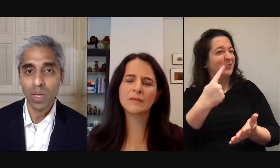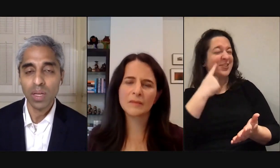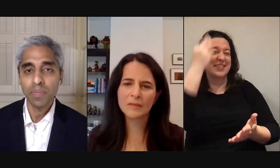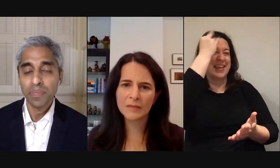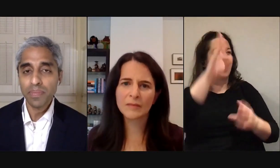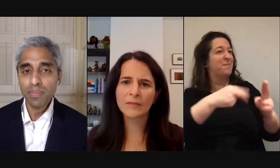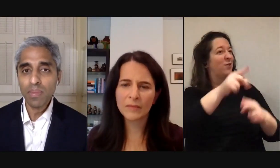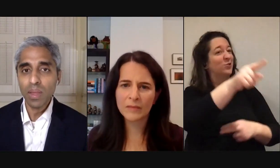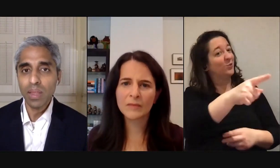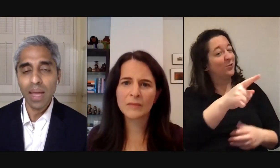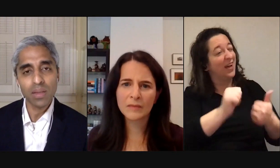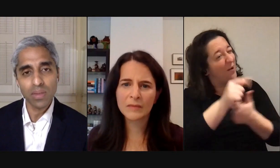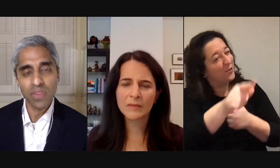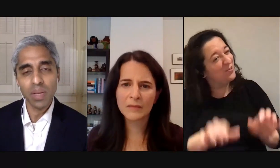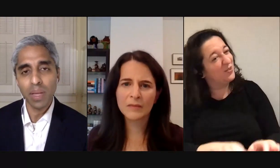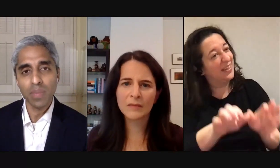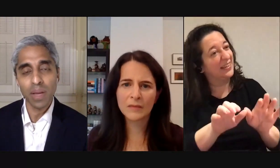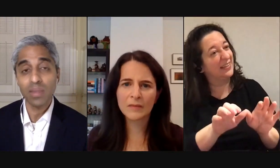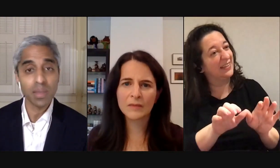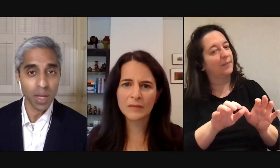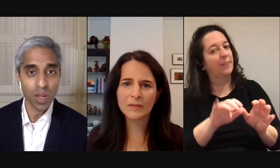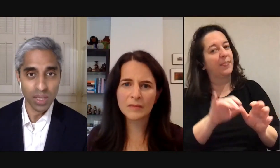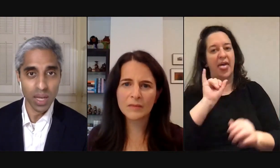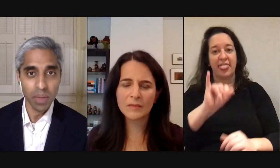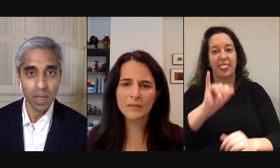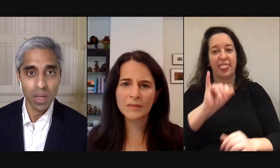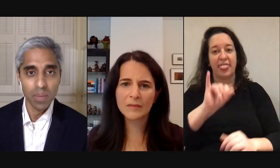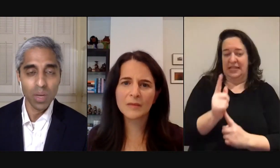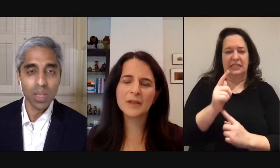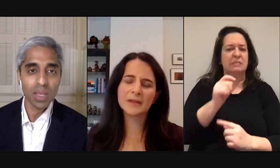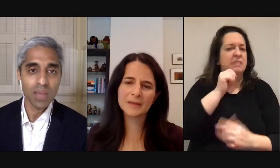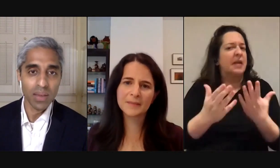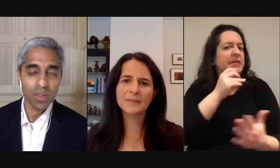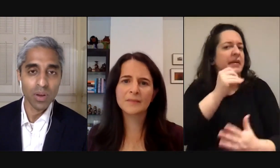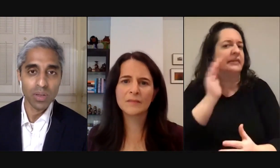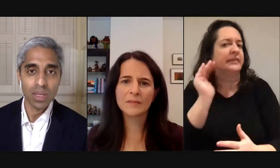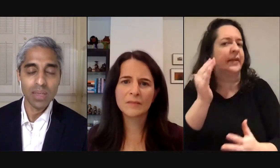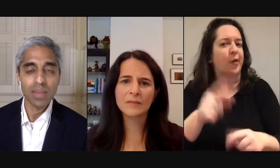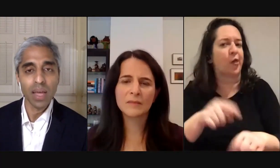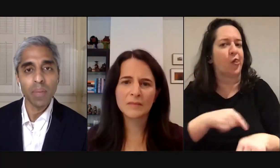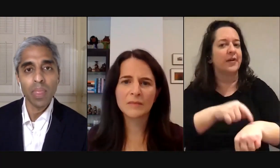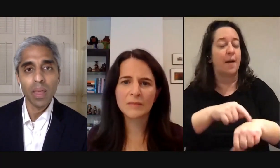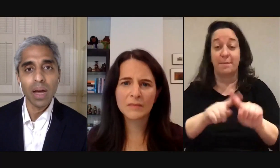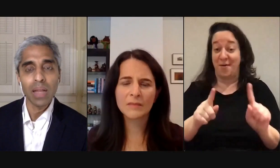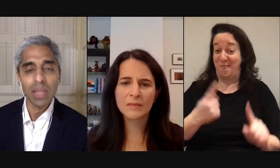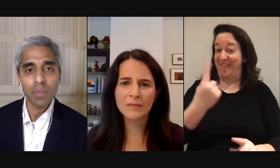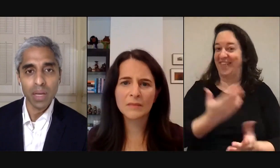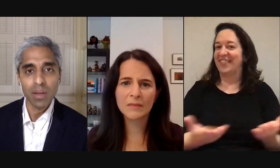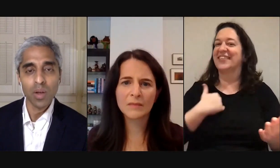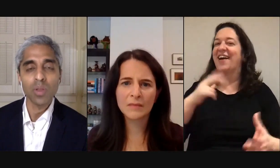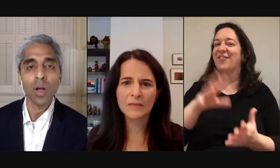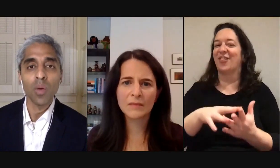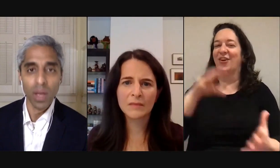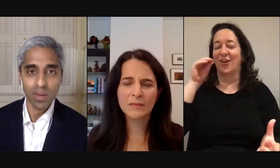know how you're doing that's 15 minutes may not seem like a long time but one of the things i have learned is that a